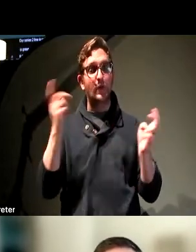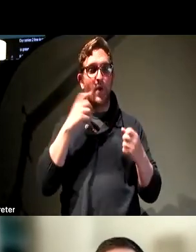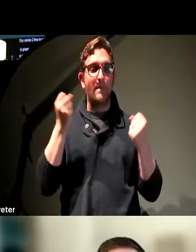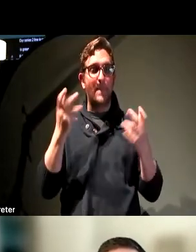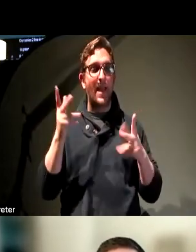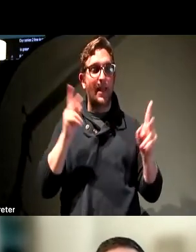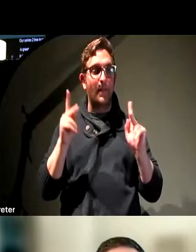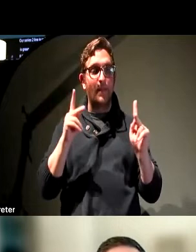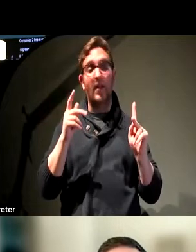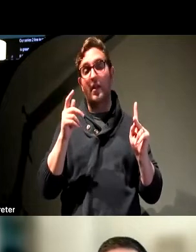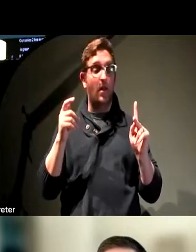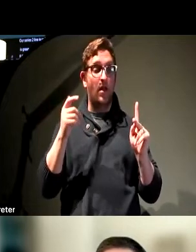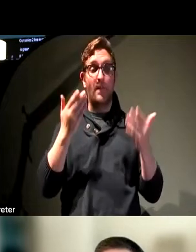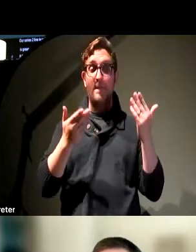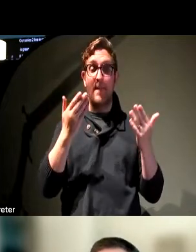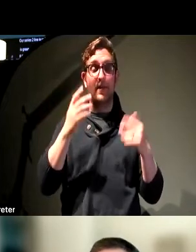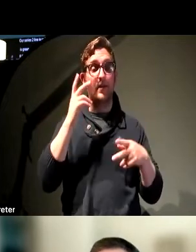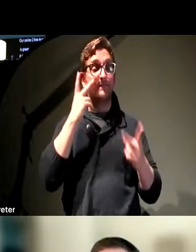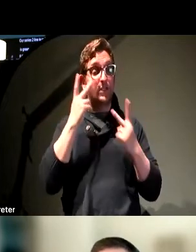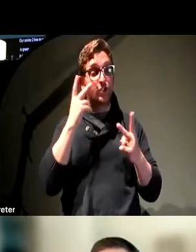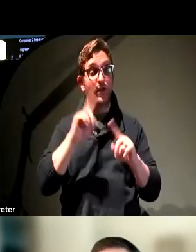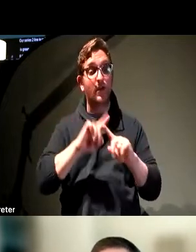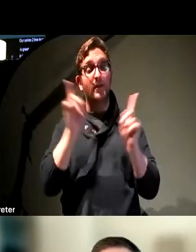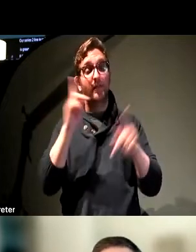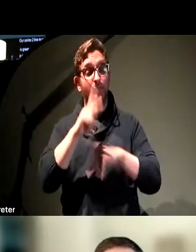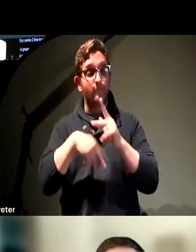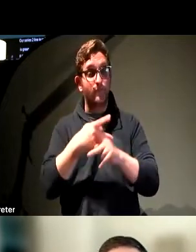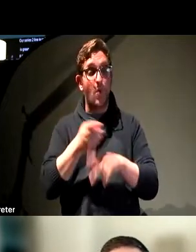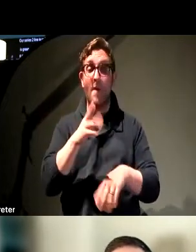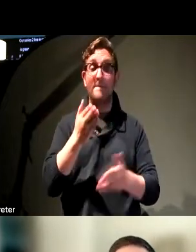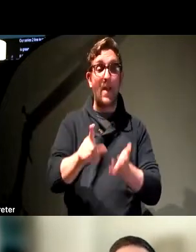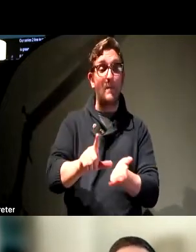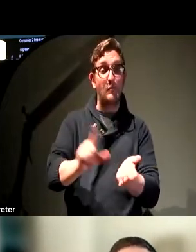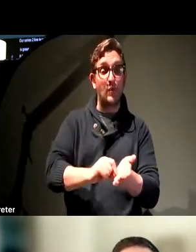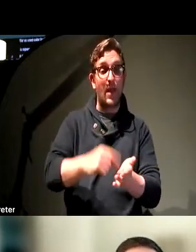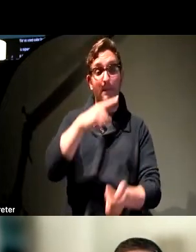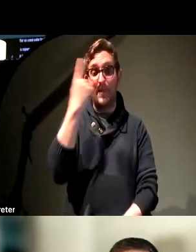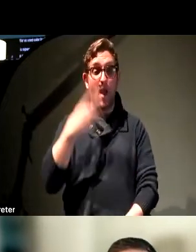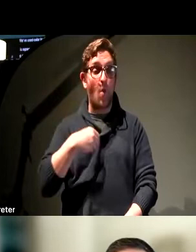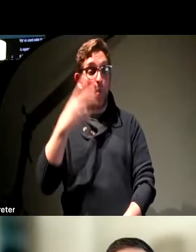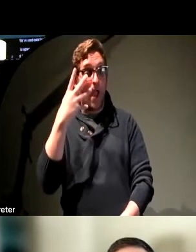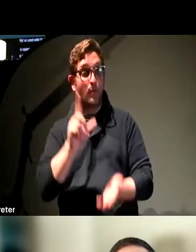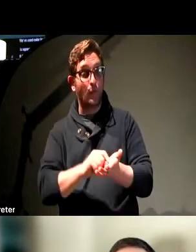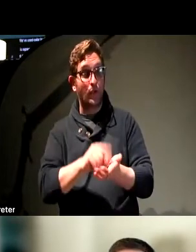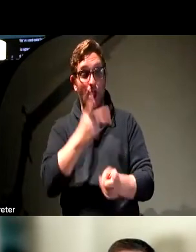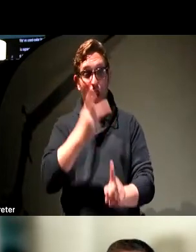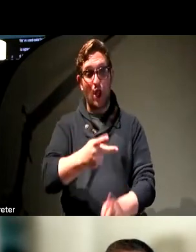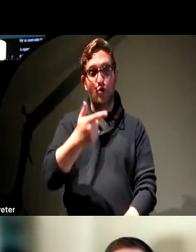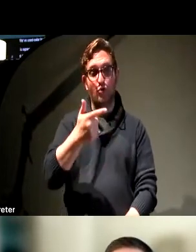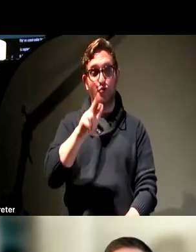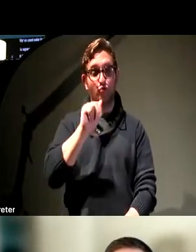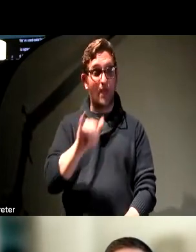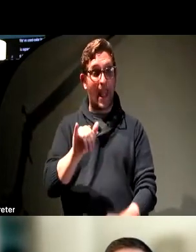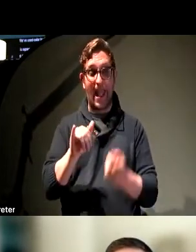different forms of low vision. Maybe this is printed out on a black and white printer. And if we look at this in grayscale, you